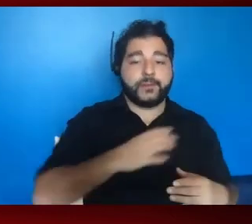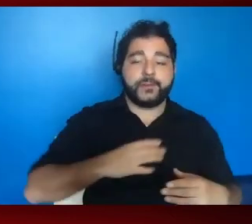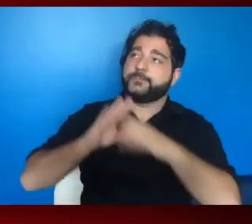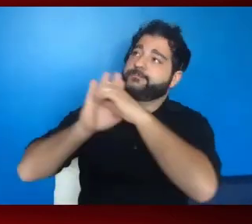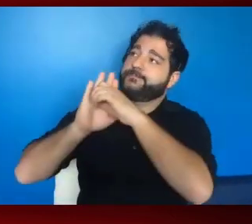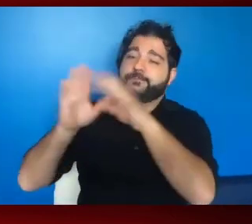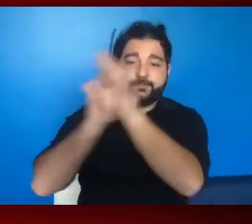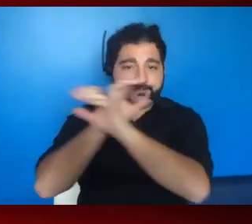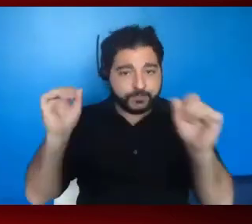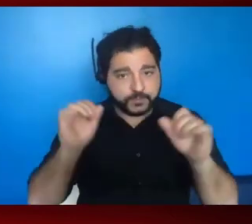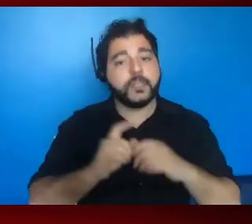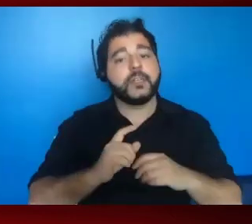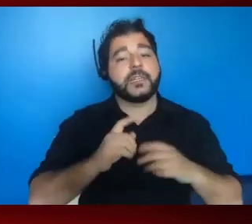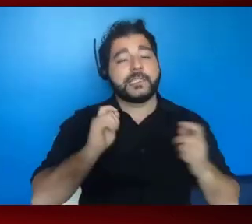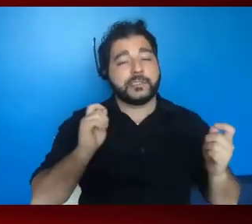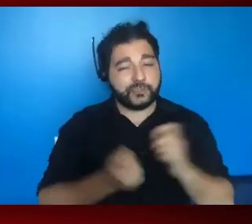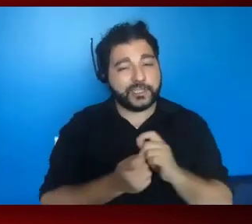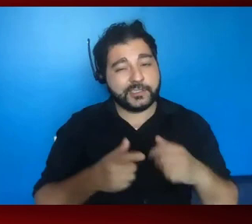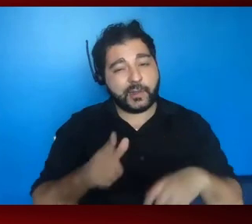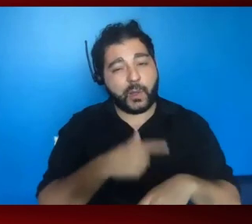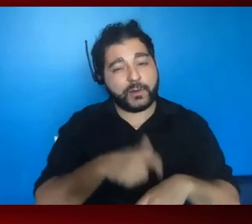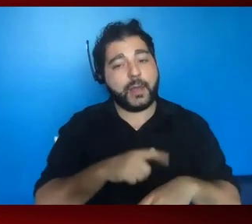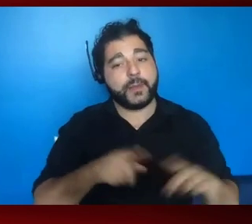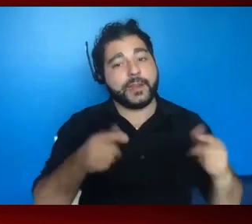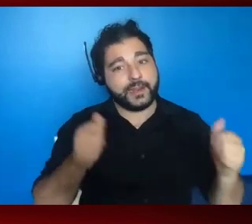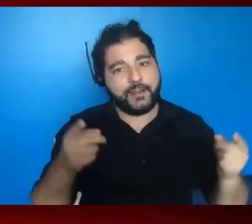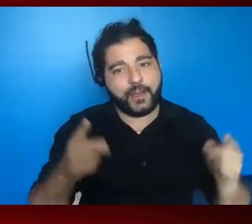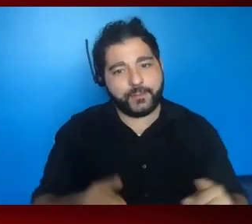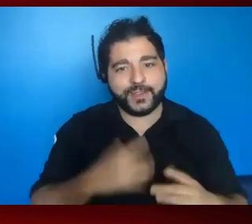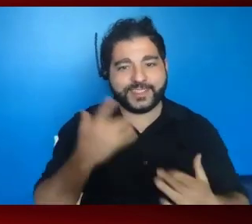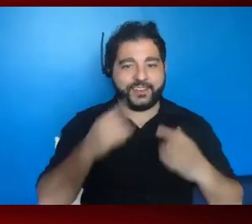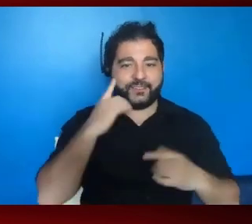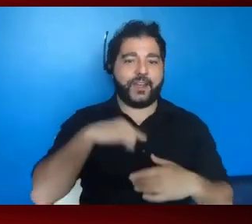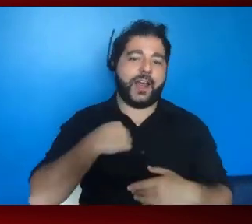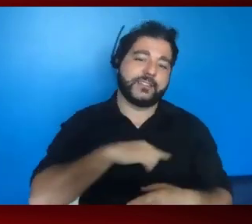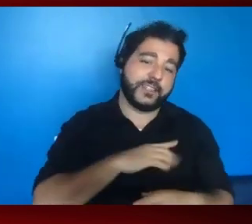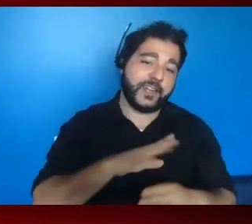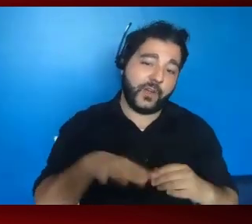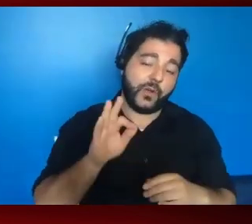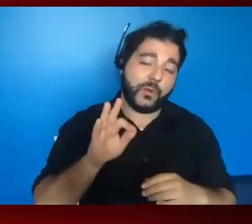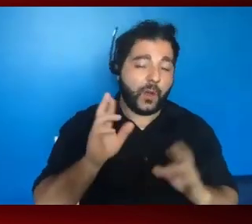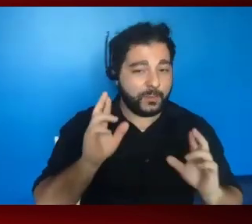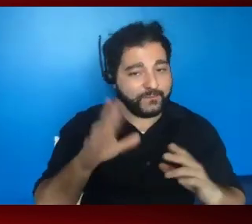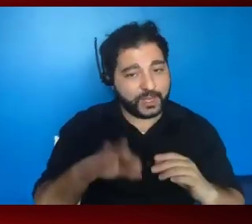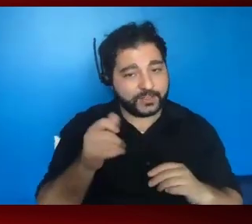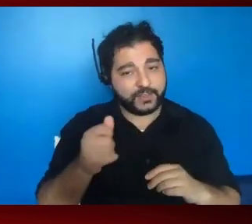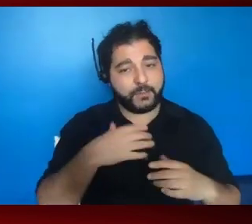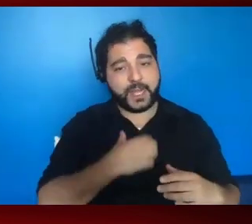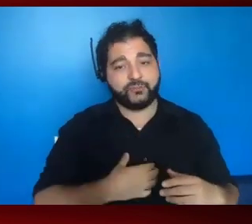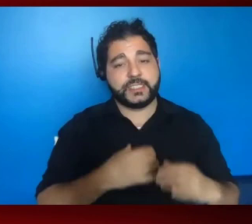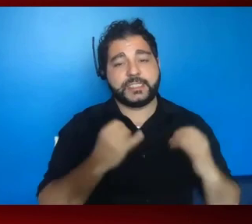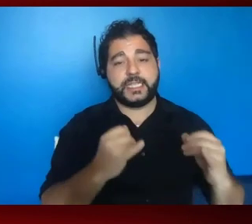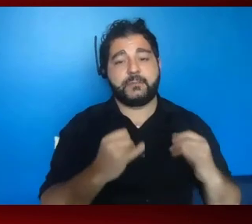Change takes a long time, but it does happen. This is an exciting time for all of us. I hope you find yourselves as passionate as I am. I hope you find yourself